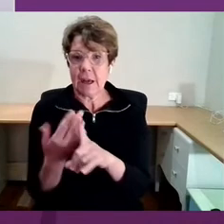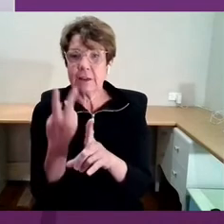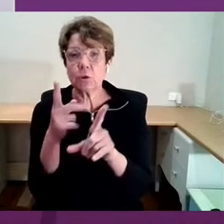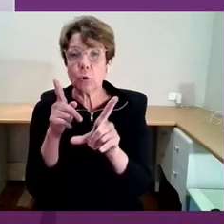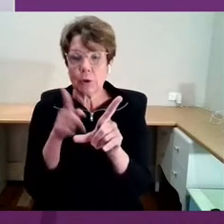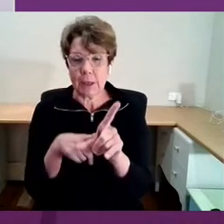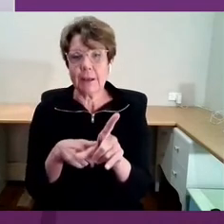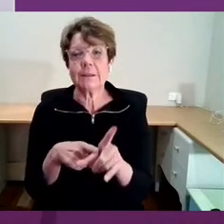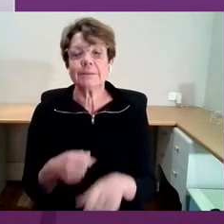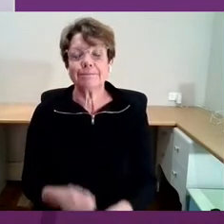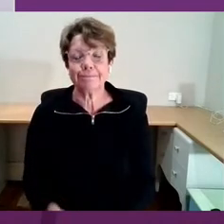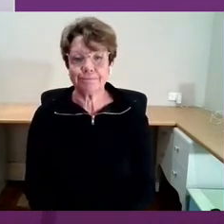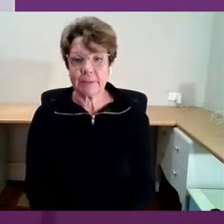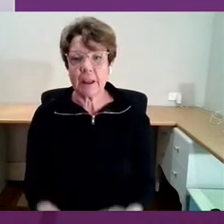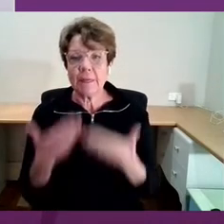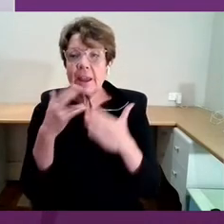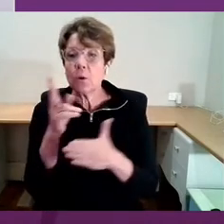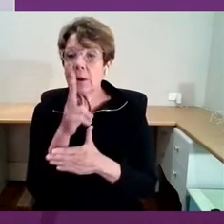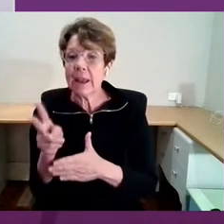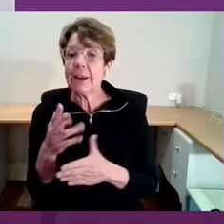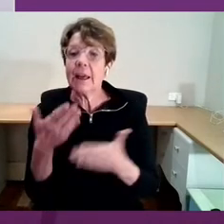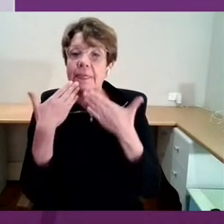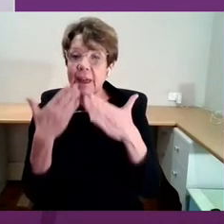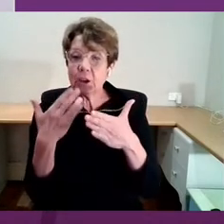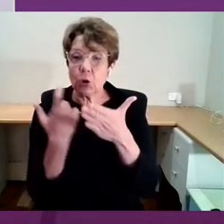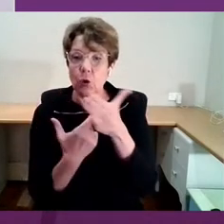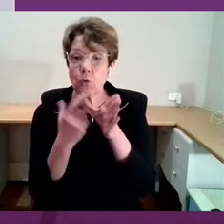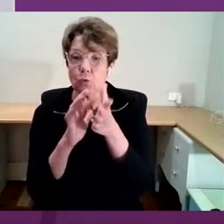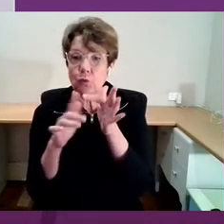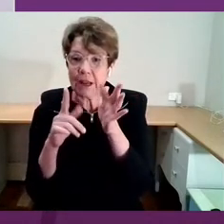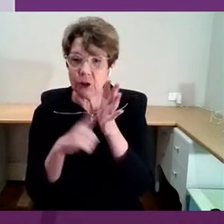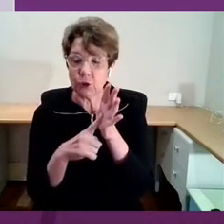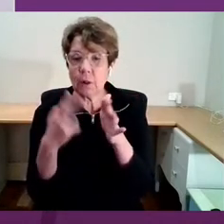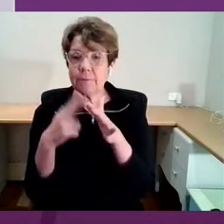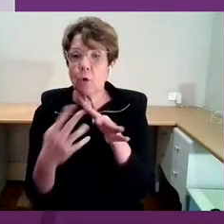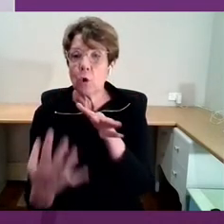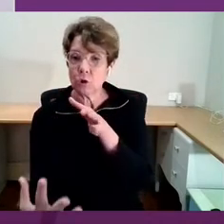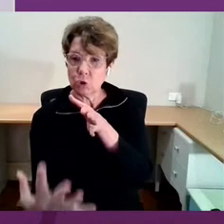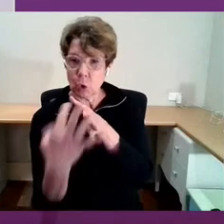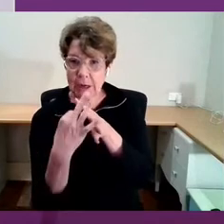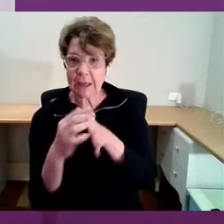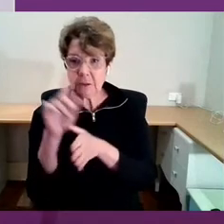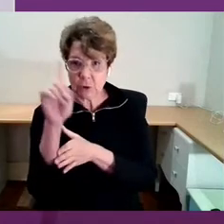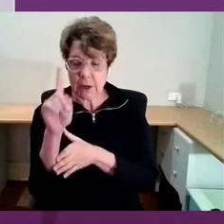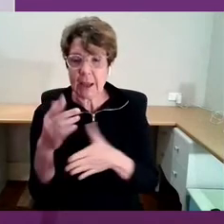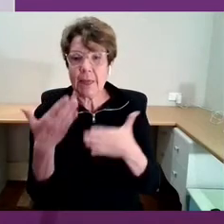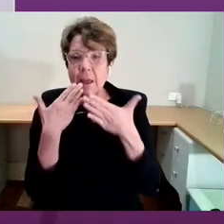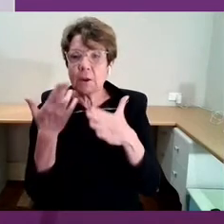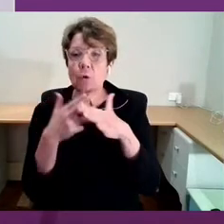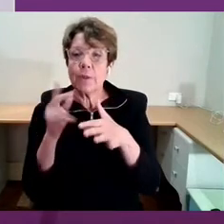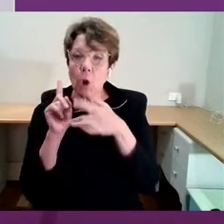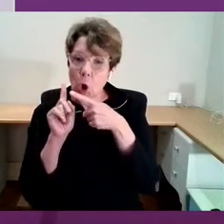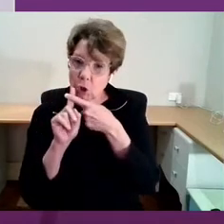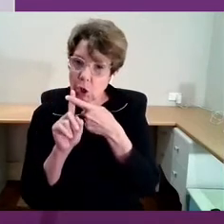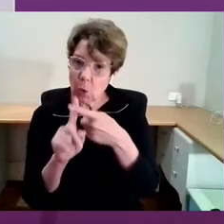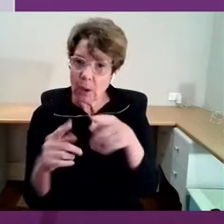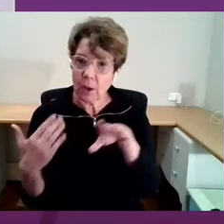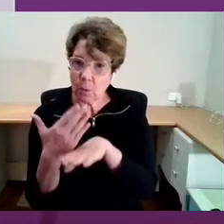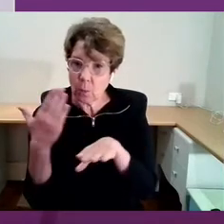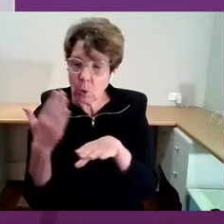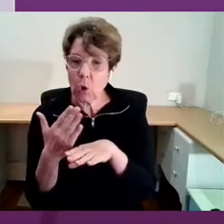And thank you, Rachel, for joining us today and for the ongoing and important work of the Creative Economy Taskforce.